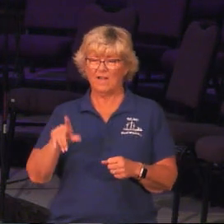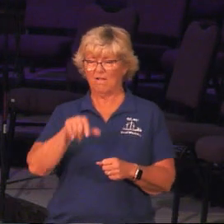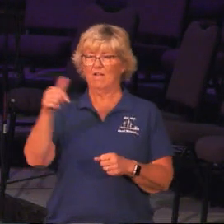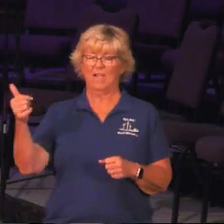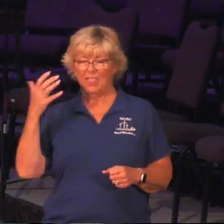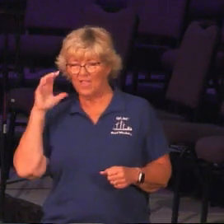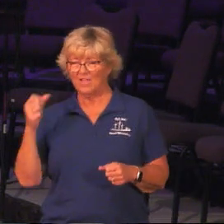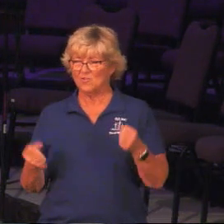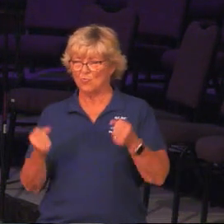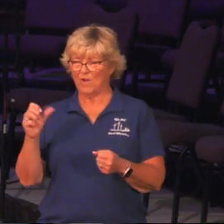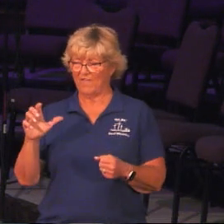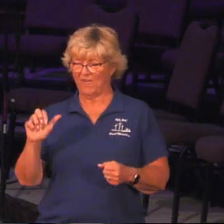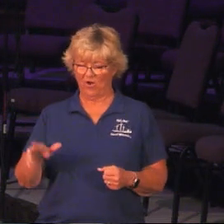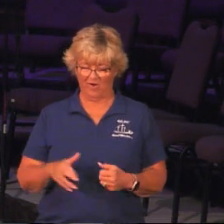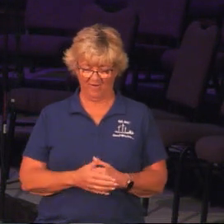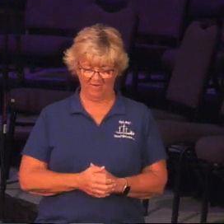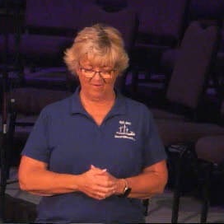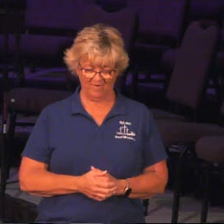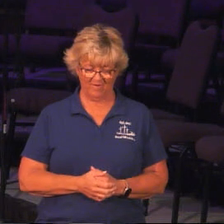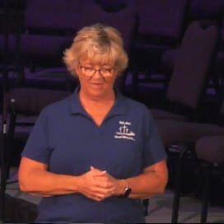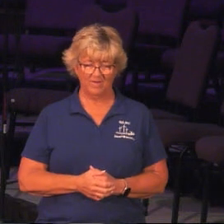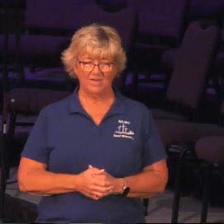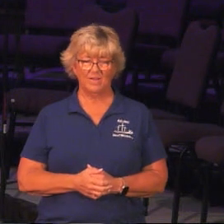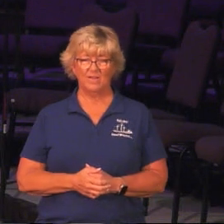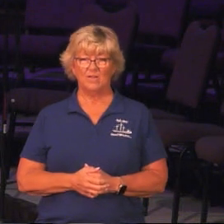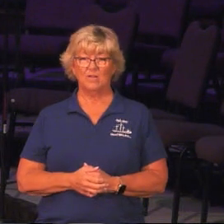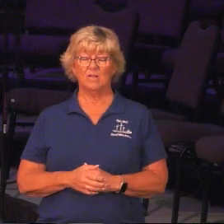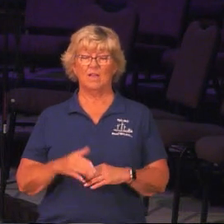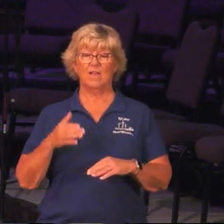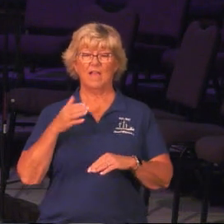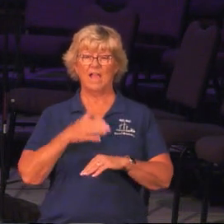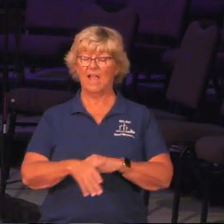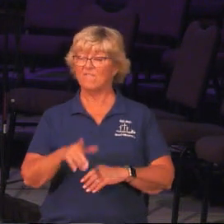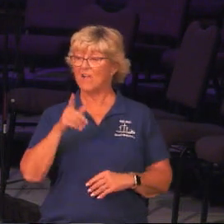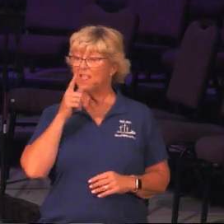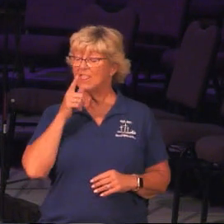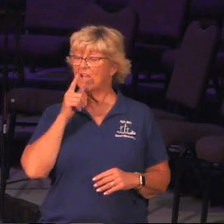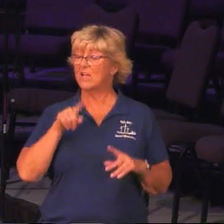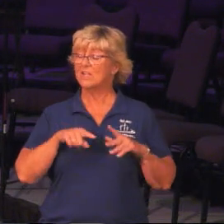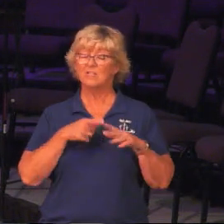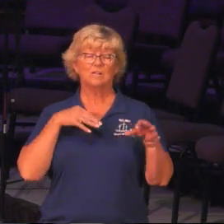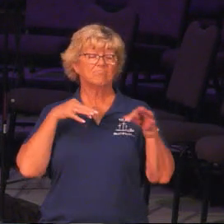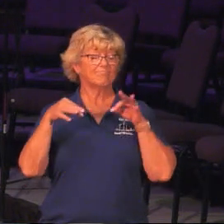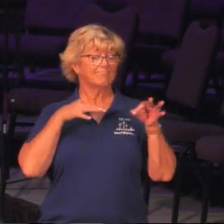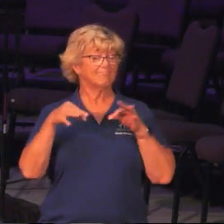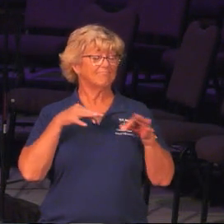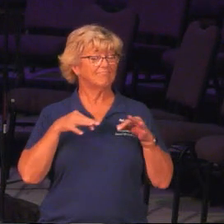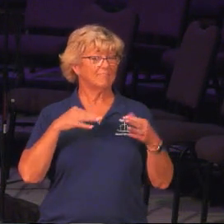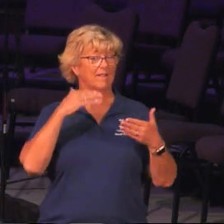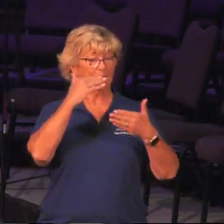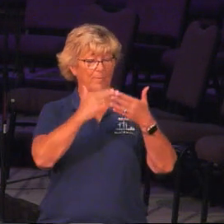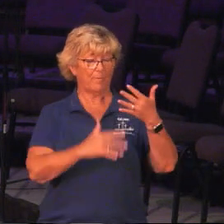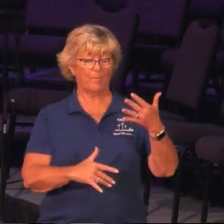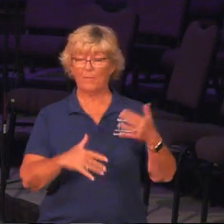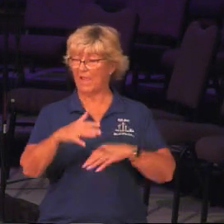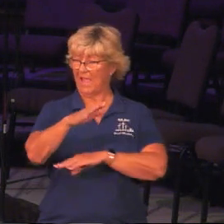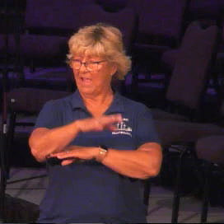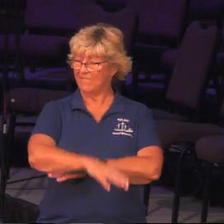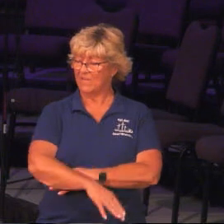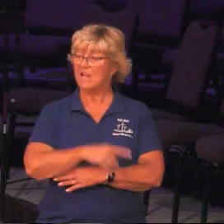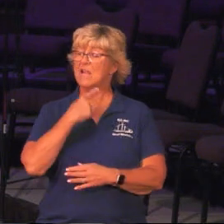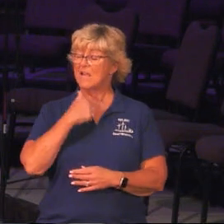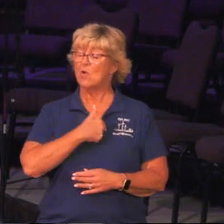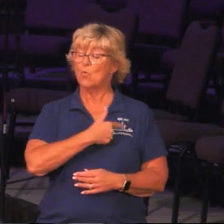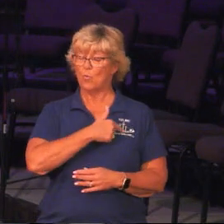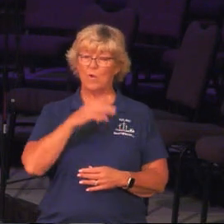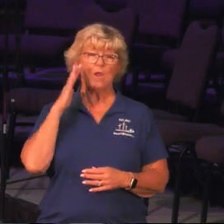vehicle. But he's our host there. And after lunch, he kind of starts to lay out the afternoon and what we're going to be doing. He says that we're